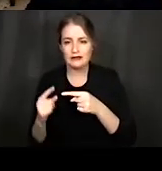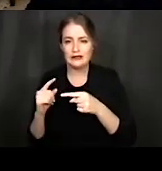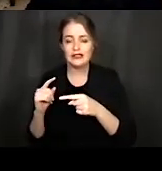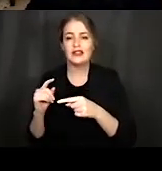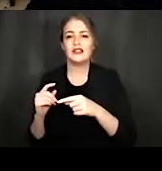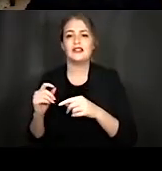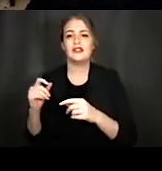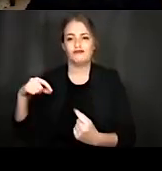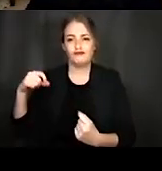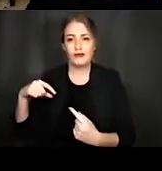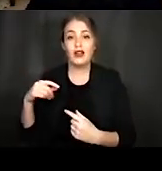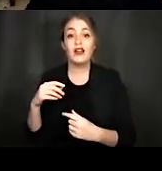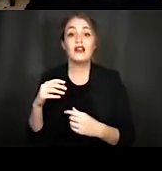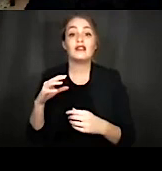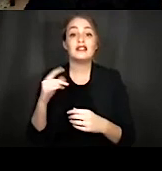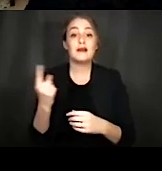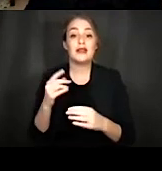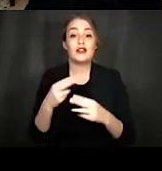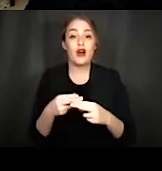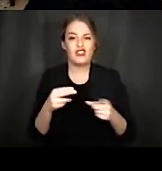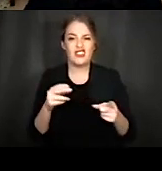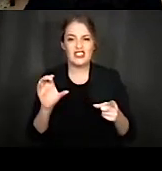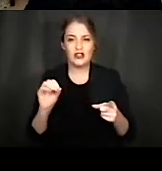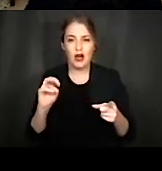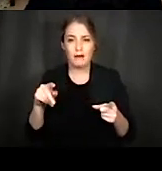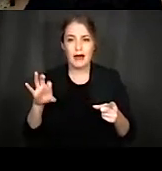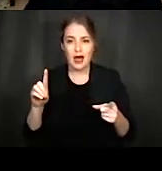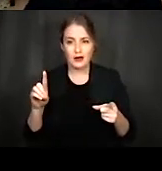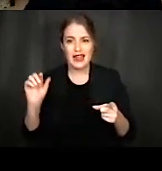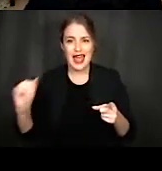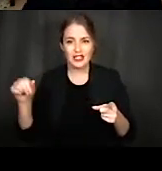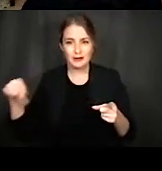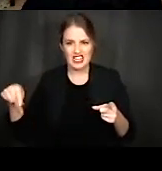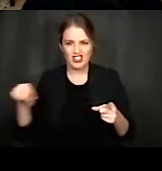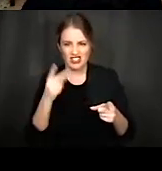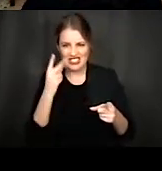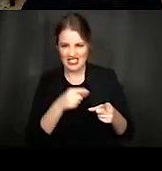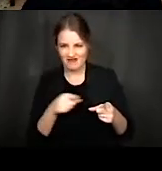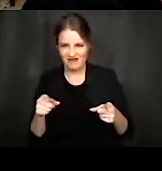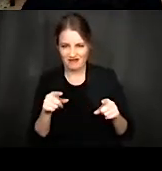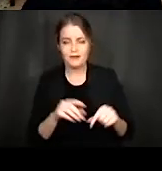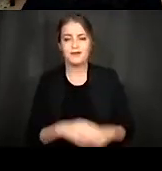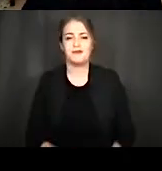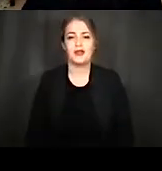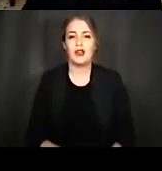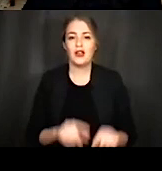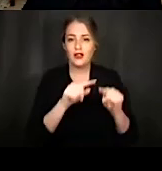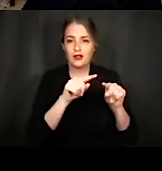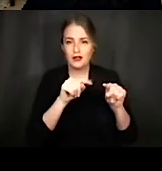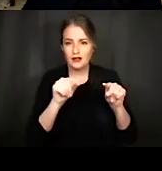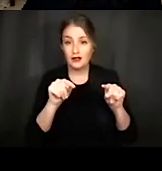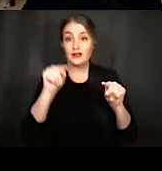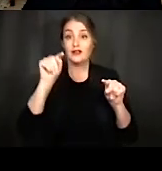as the compound action potential, and that's what I'm showing in this panel here. So these two kind of characteristic